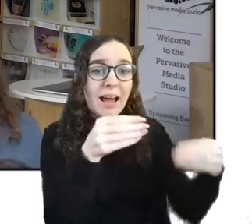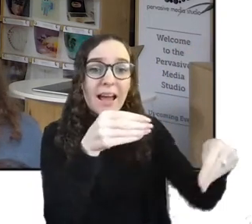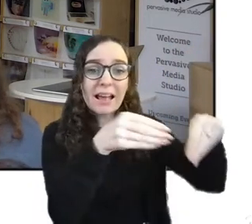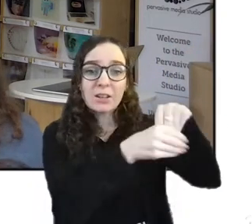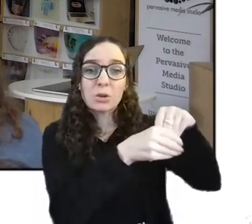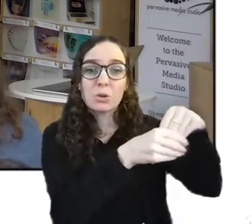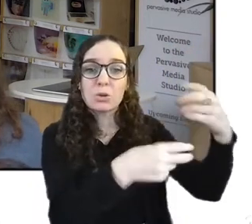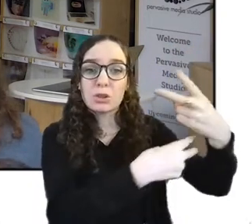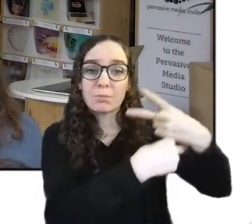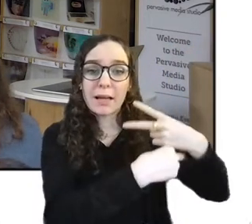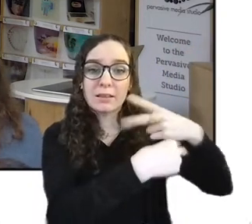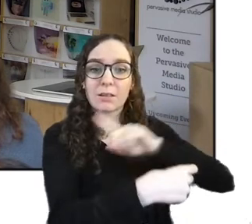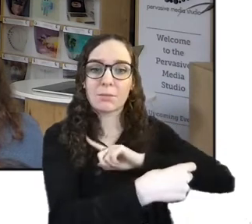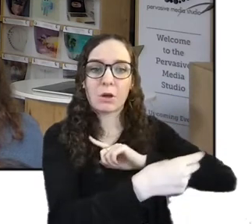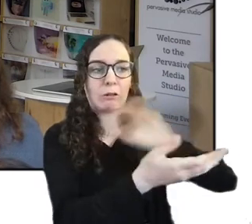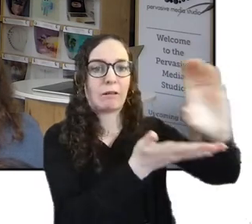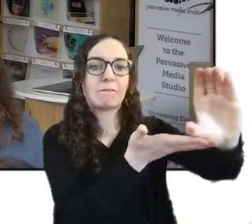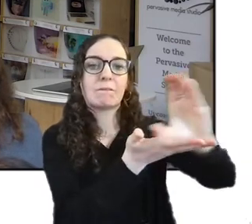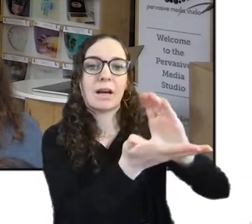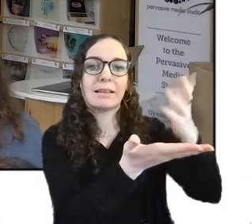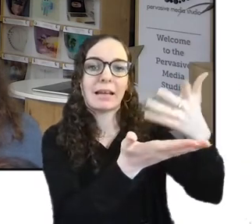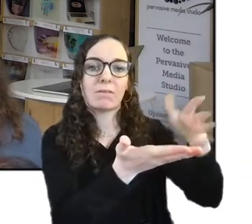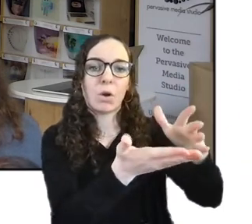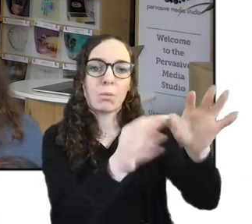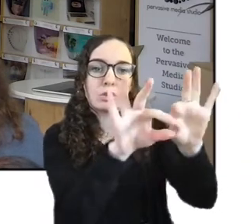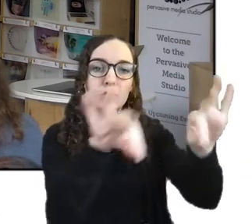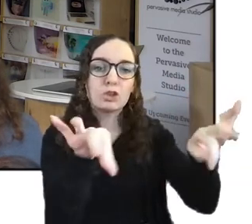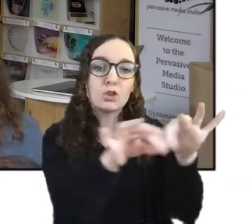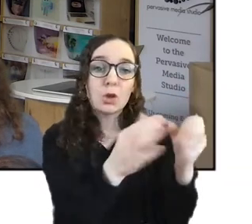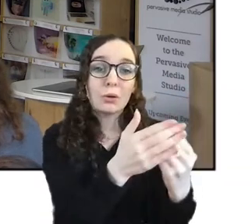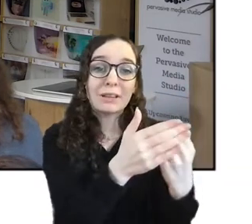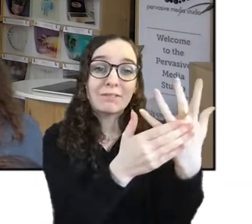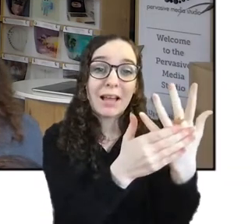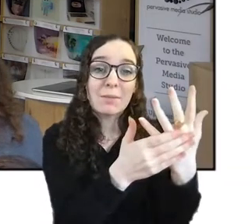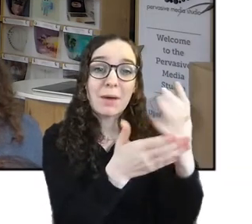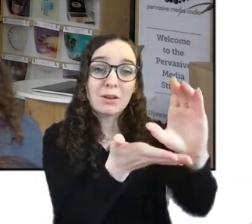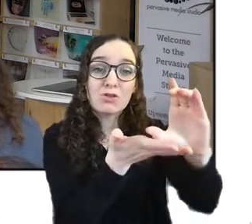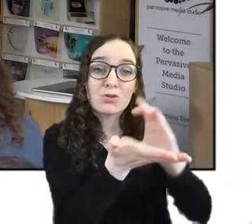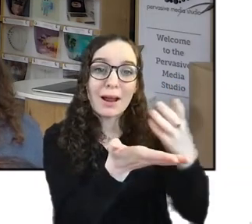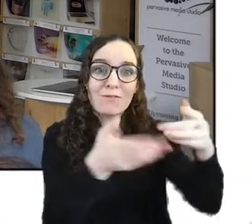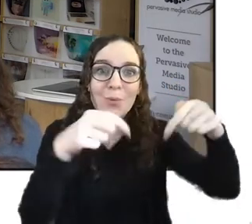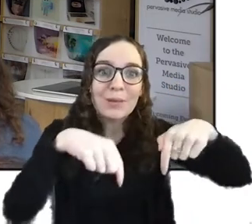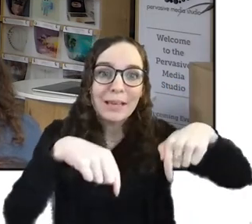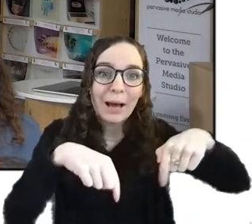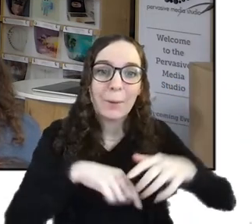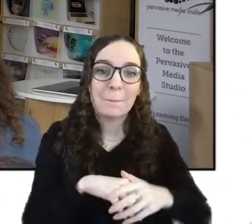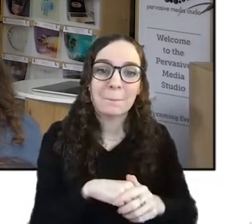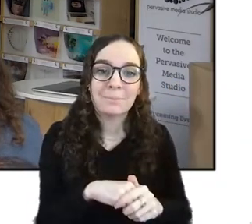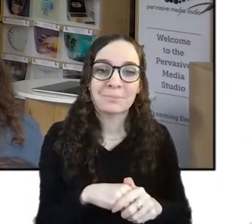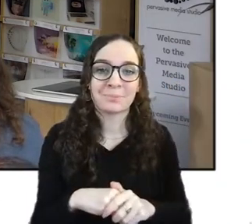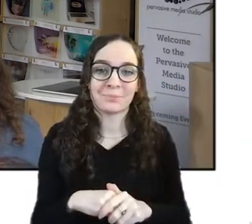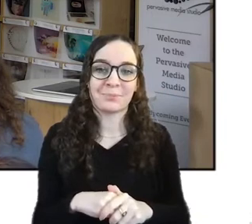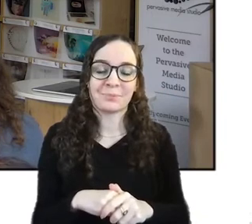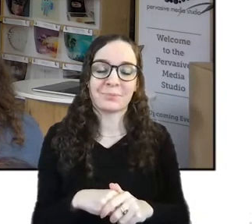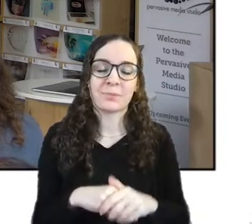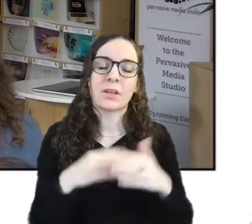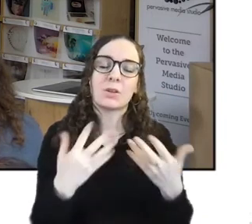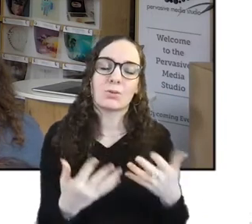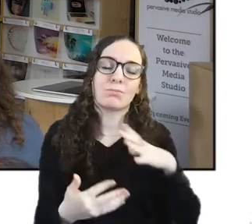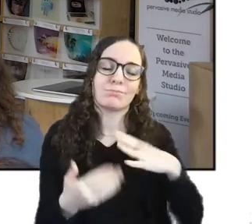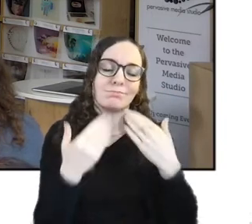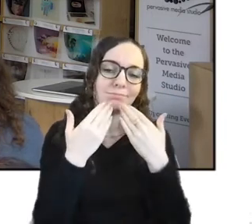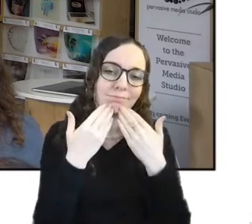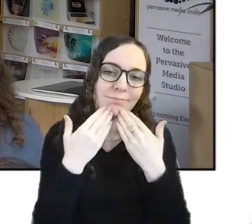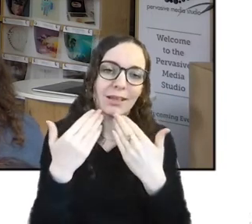funding from the studio development grant here and we've also had design from Seren Spooner. yeah thank you everyone